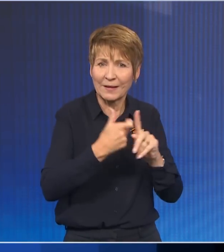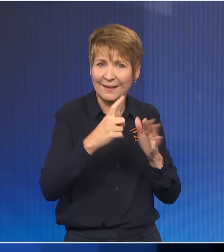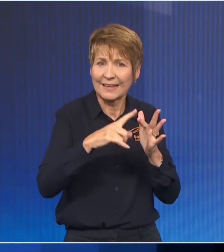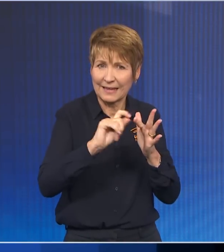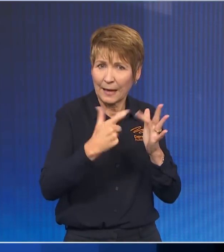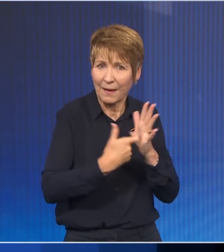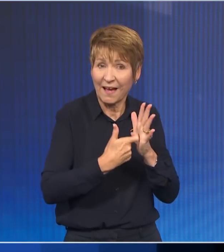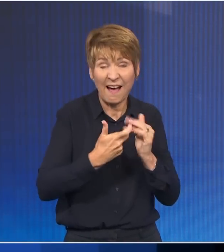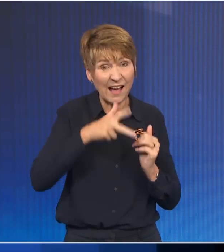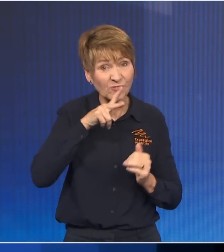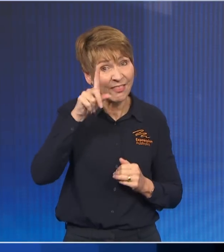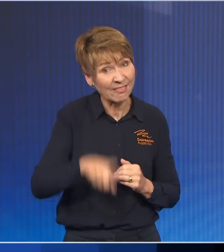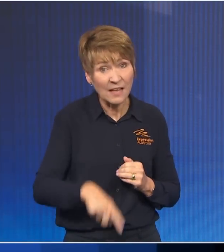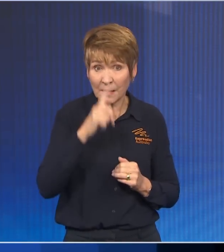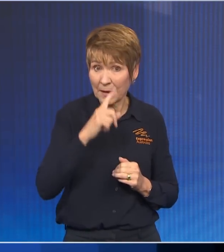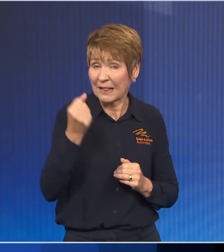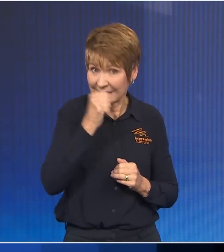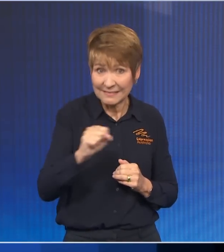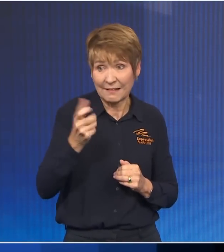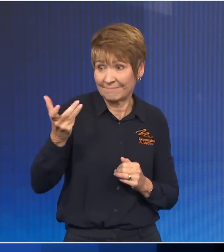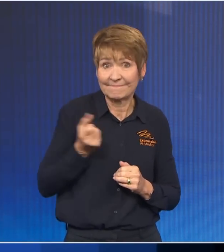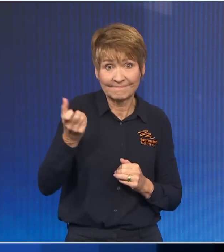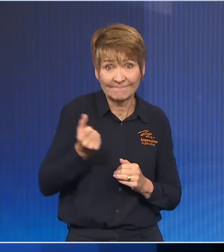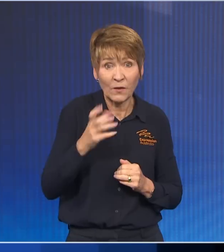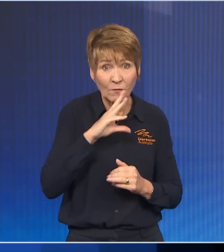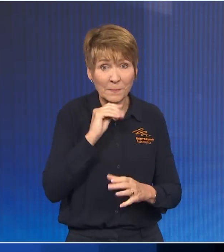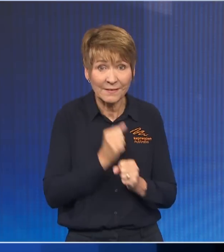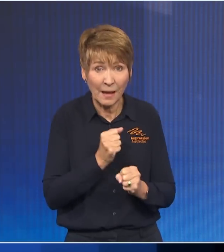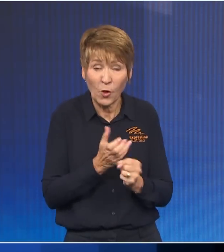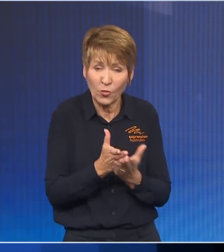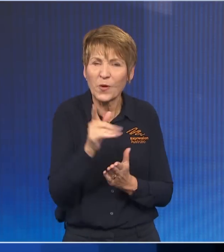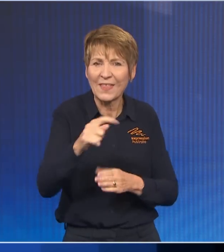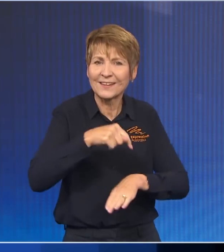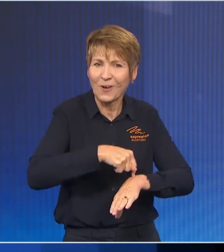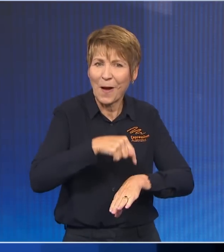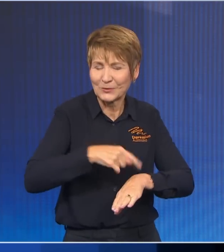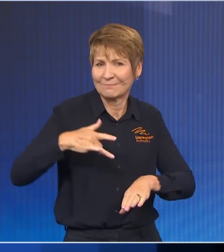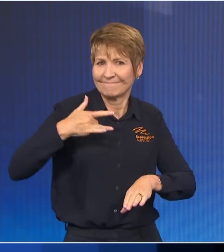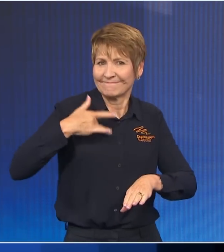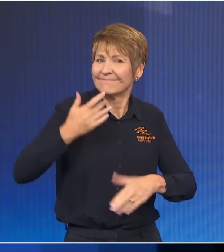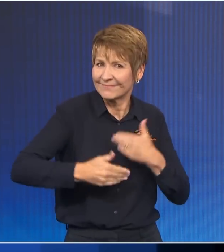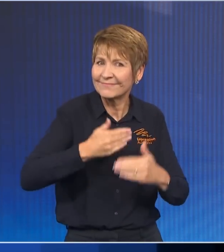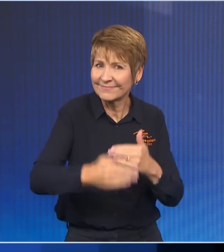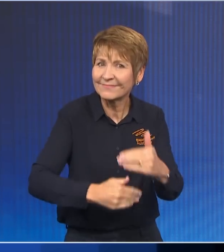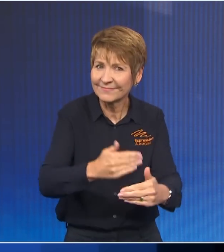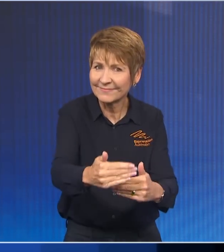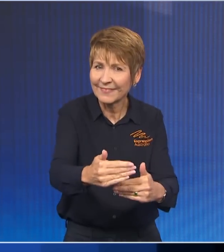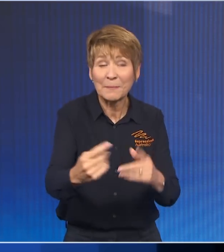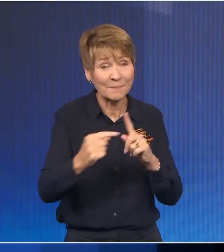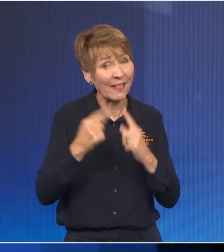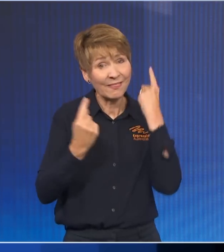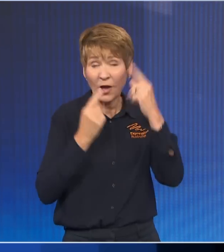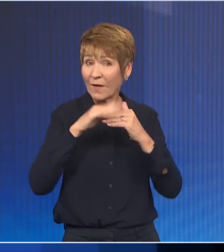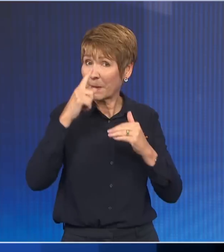employment. And of course we made decisions to protect the lives of Australians. And the decisions that we made,